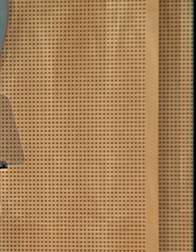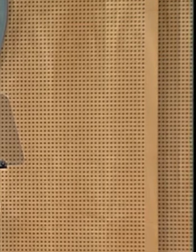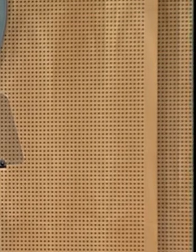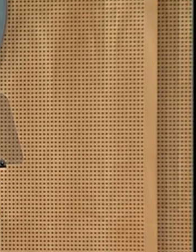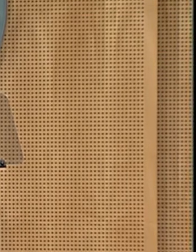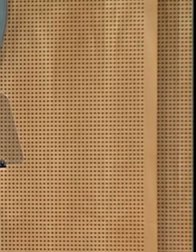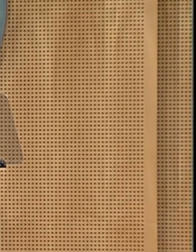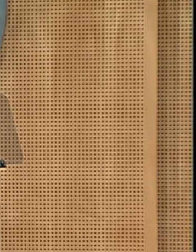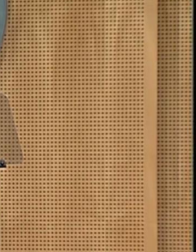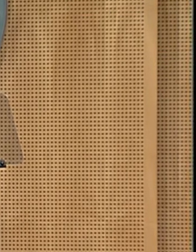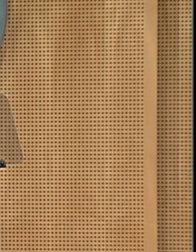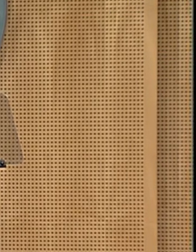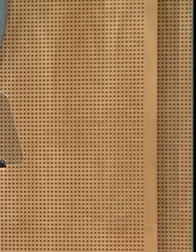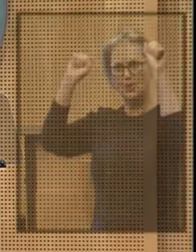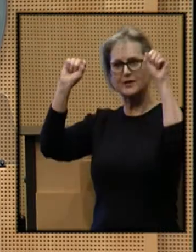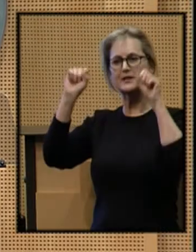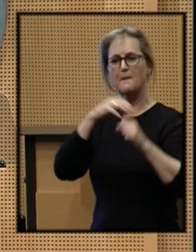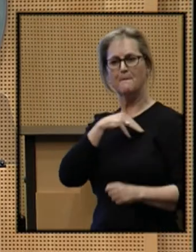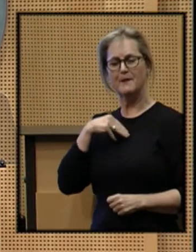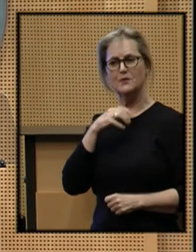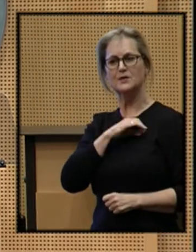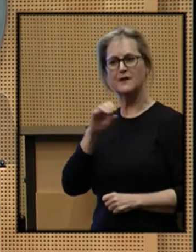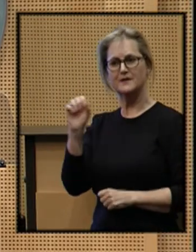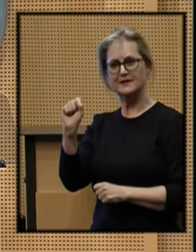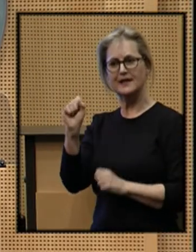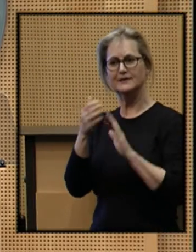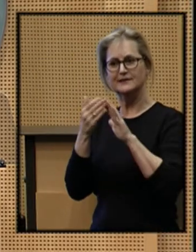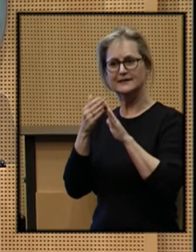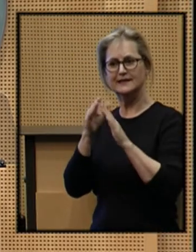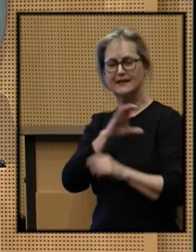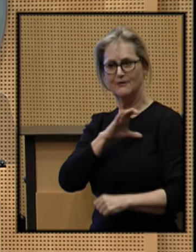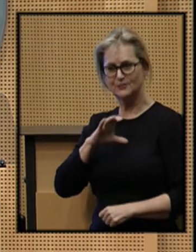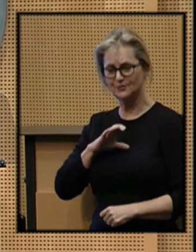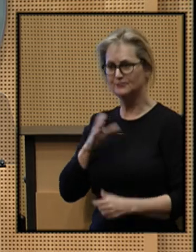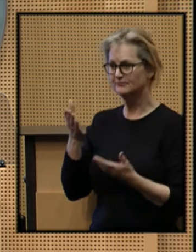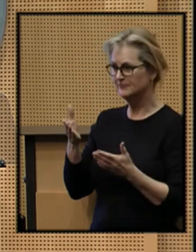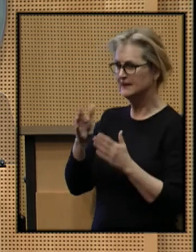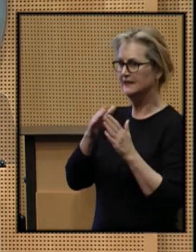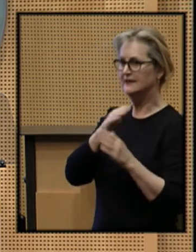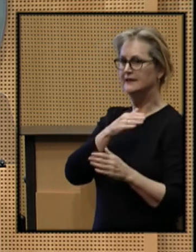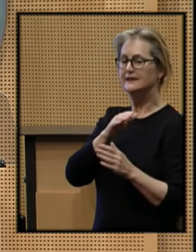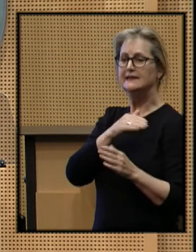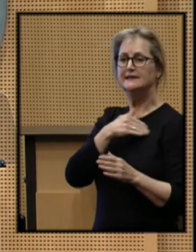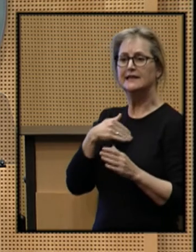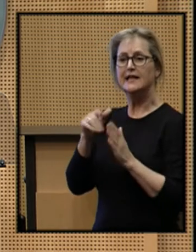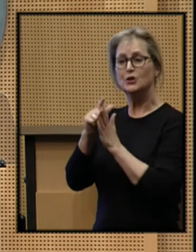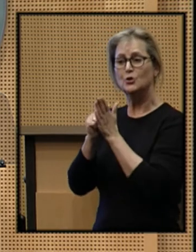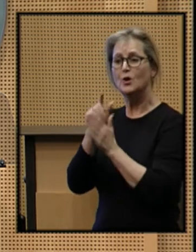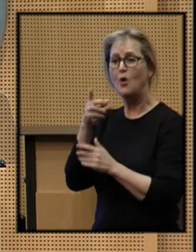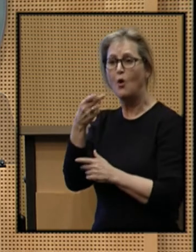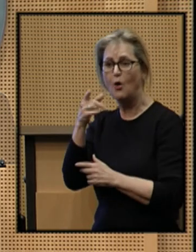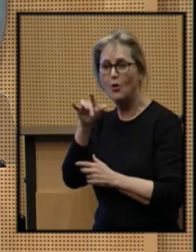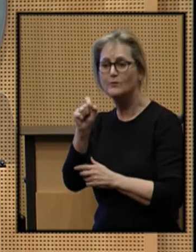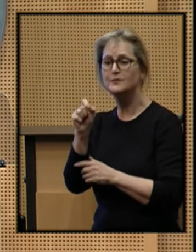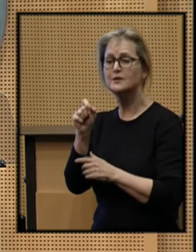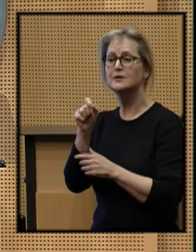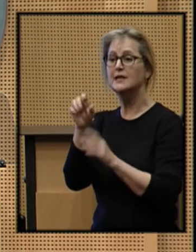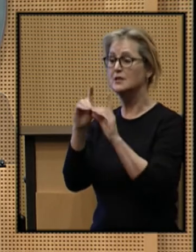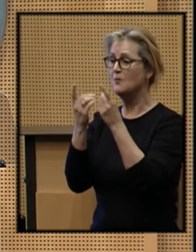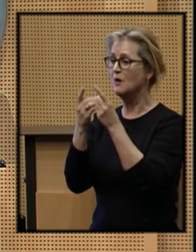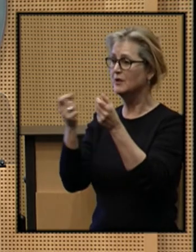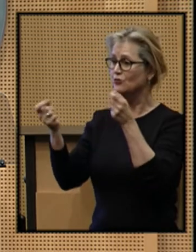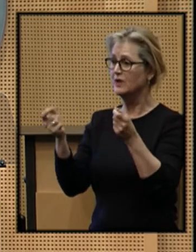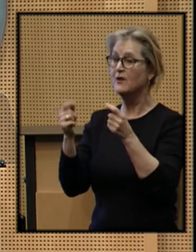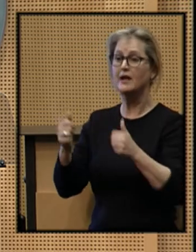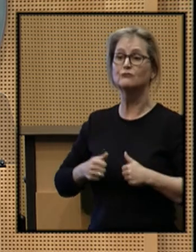Council President Harrell, members of the Seattle City Council, City Attorney Holmes, Department Directors, and